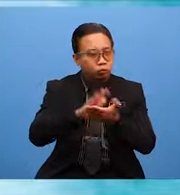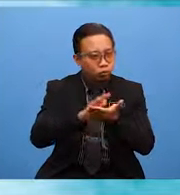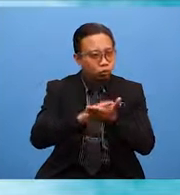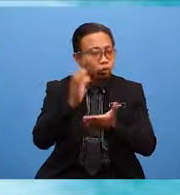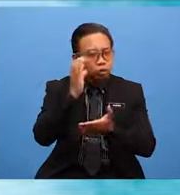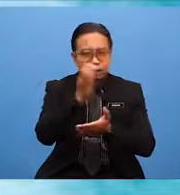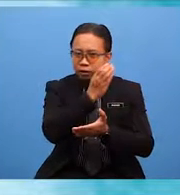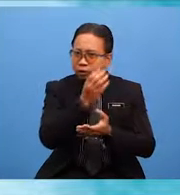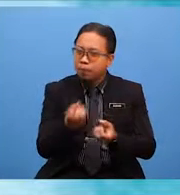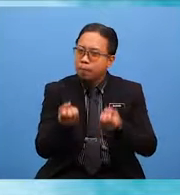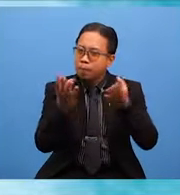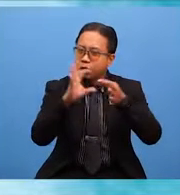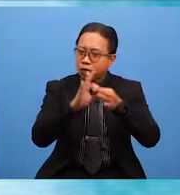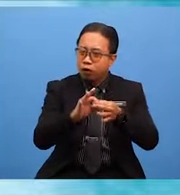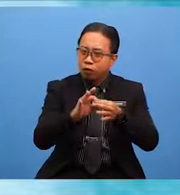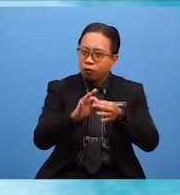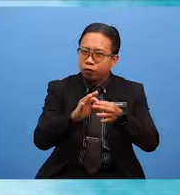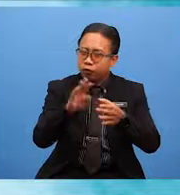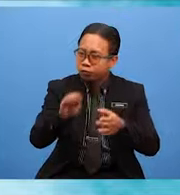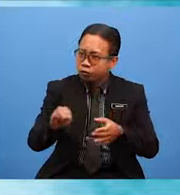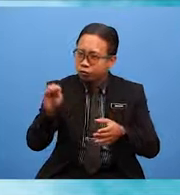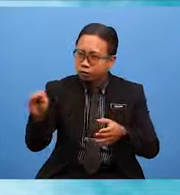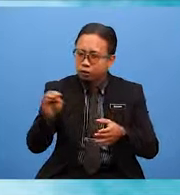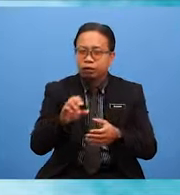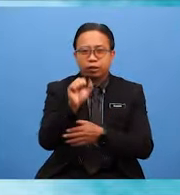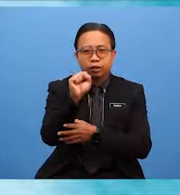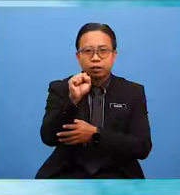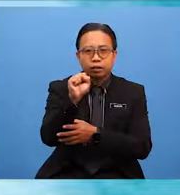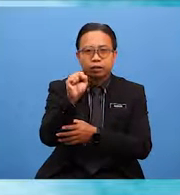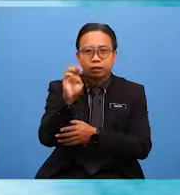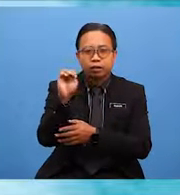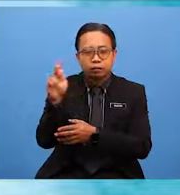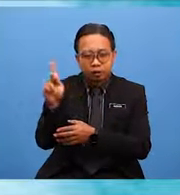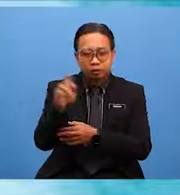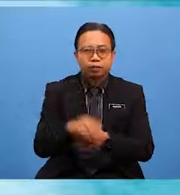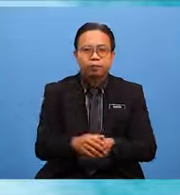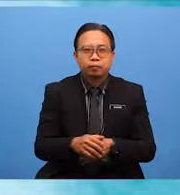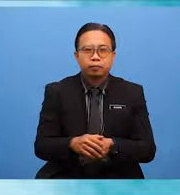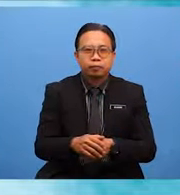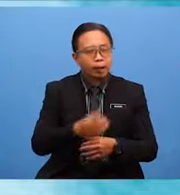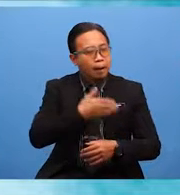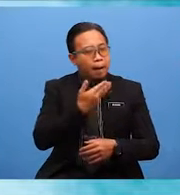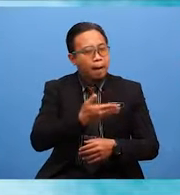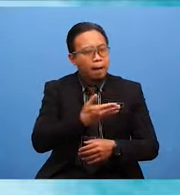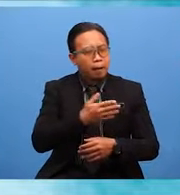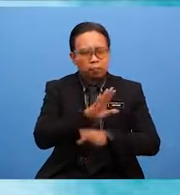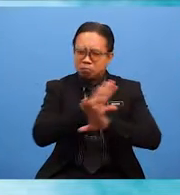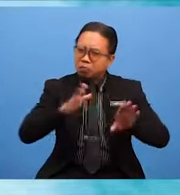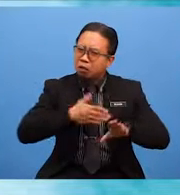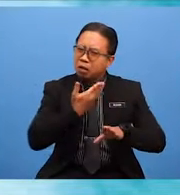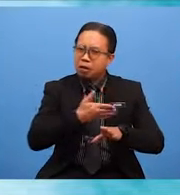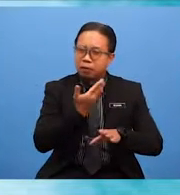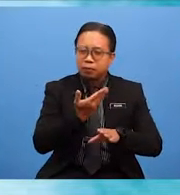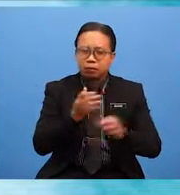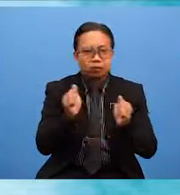Many of the students of Sekolah Menengah Kebangsaan Sri Permata are unhappy about the conditions at the